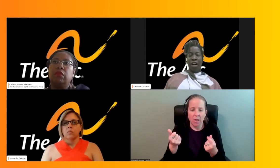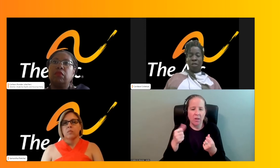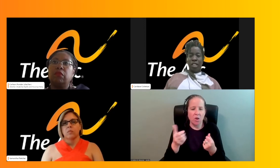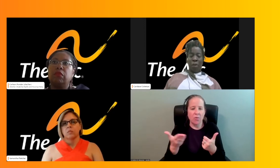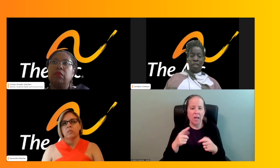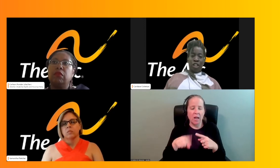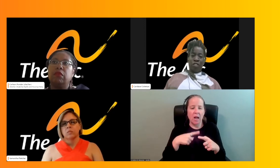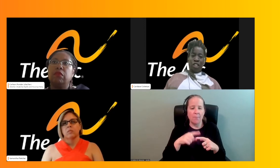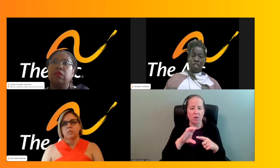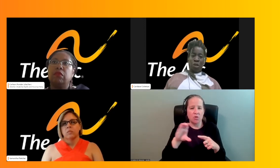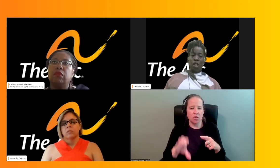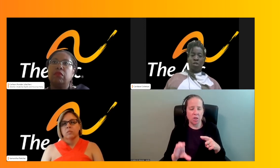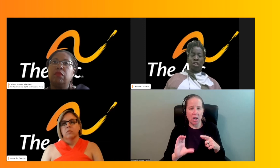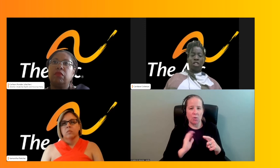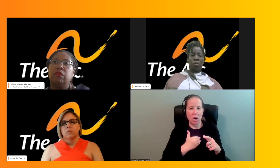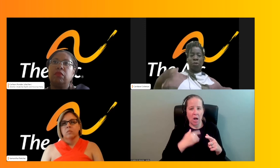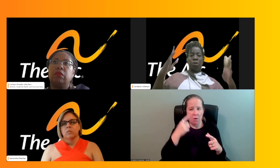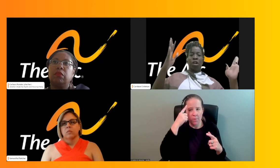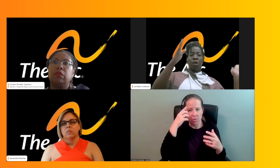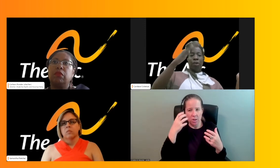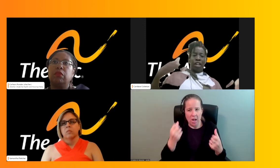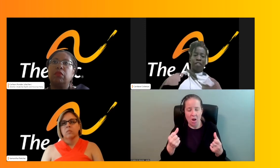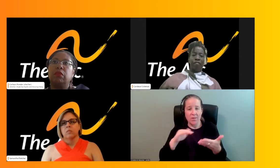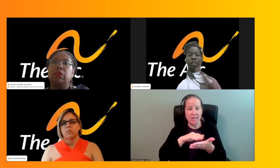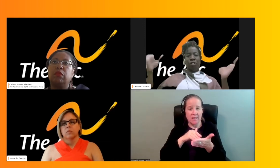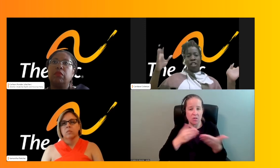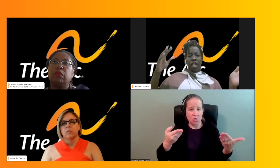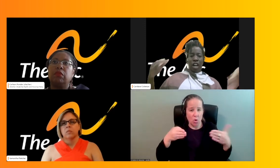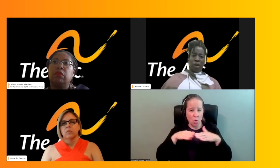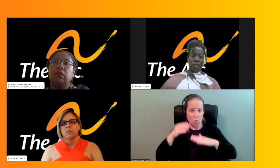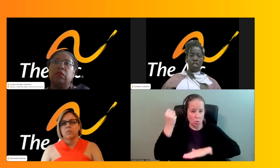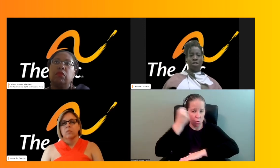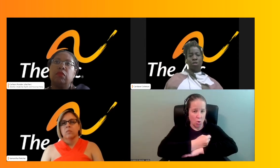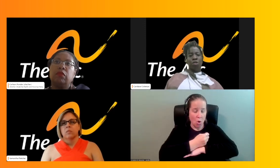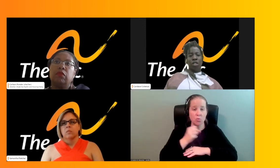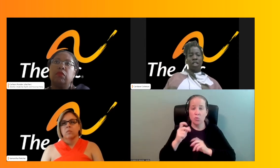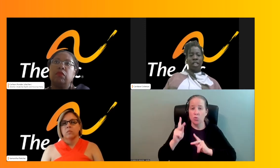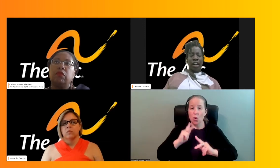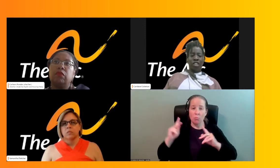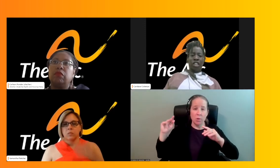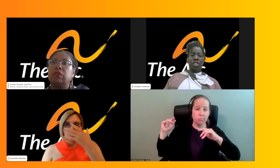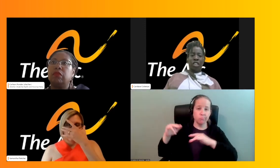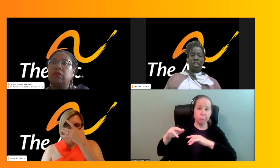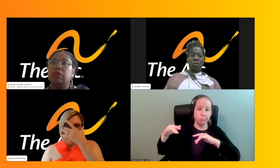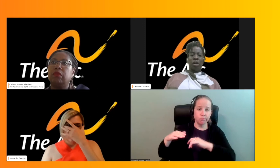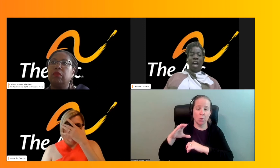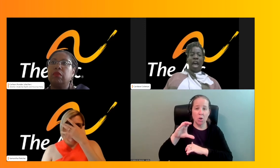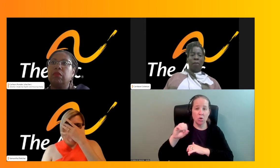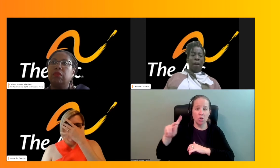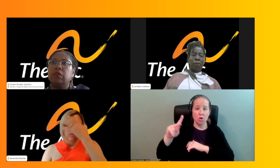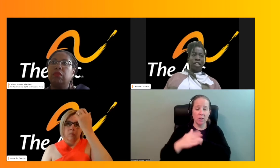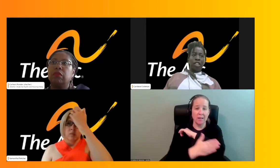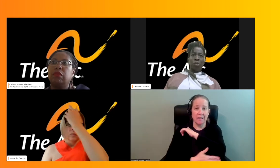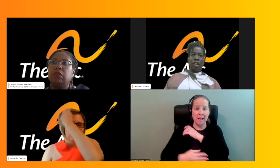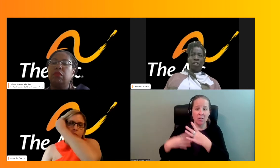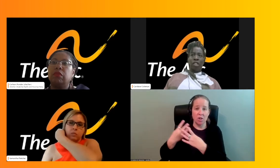Chicago was that our mental health fitness were closed. And so people were getting funneled into the Cook County jail system at